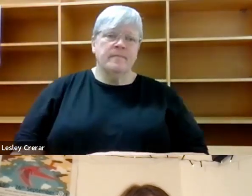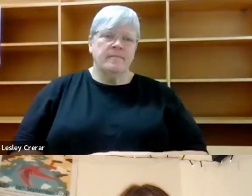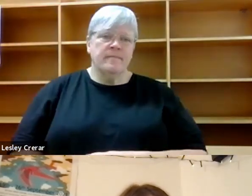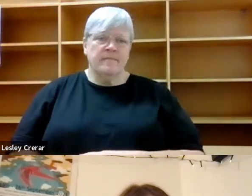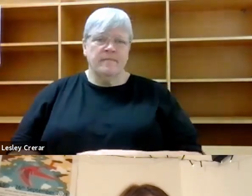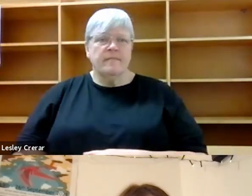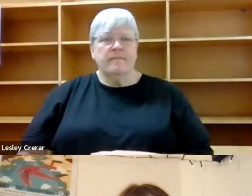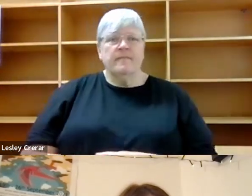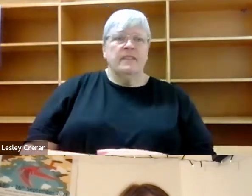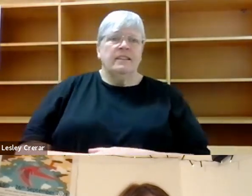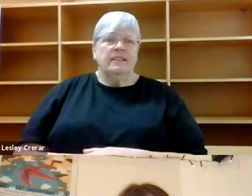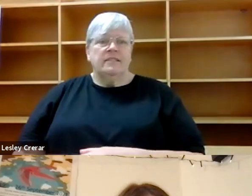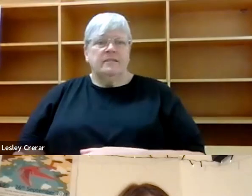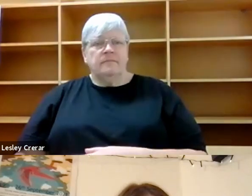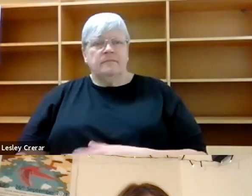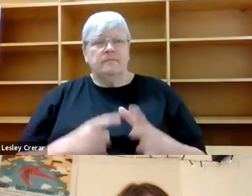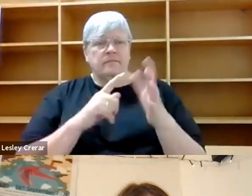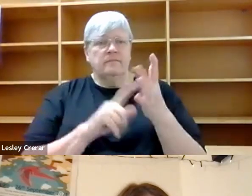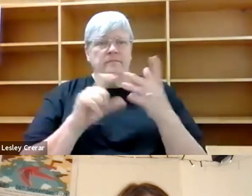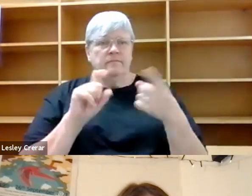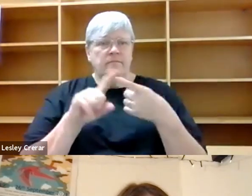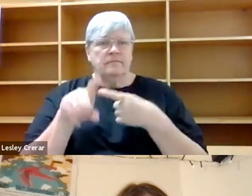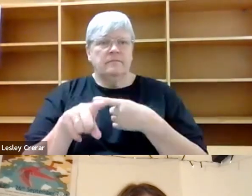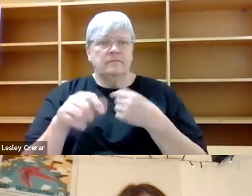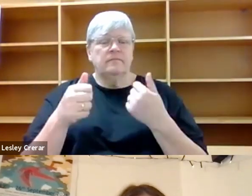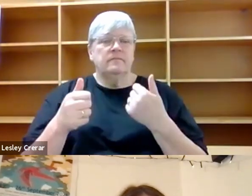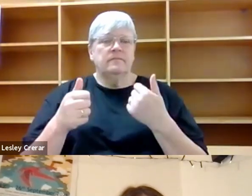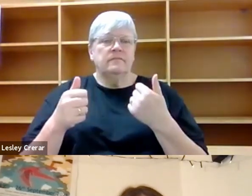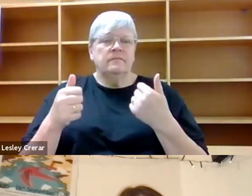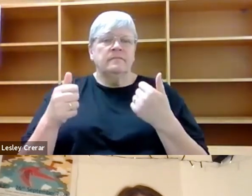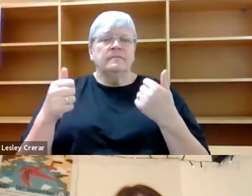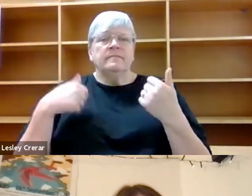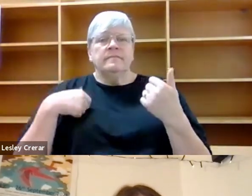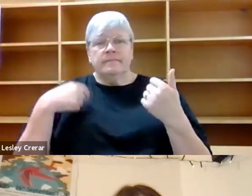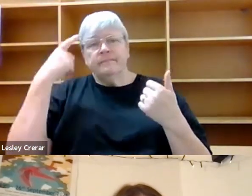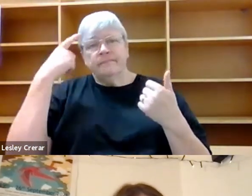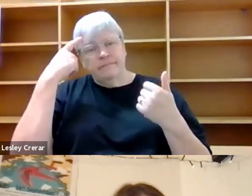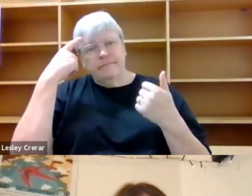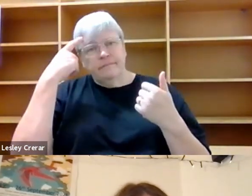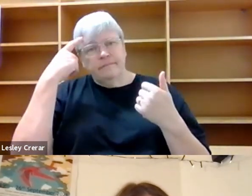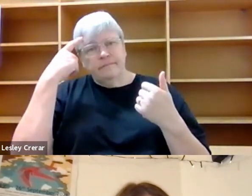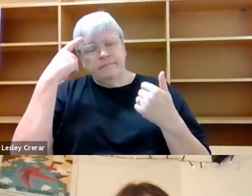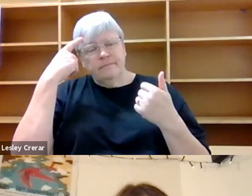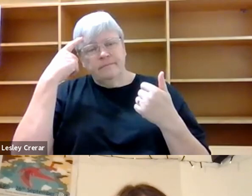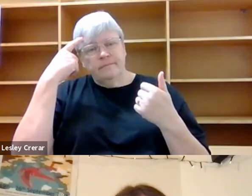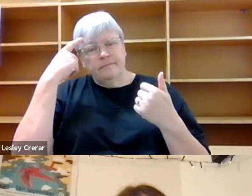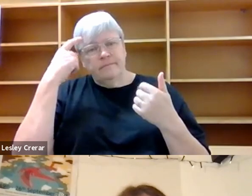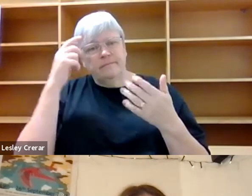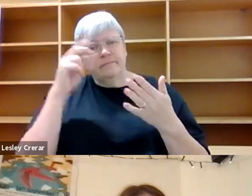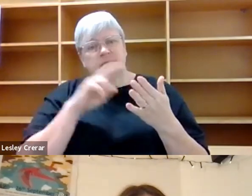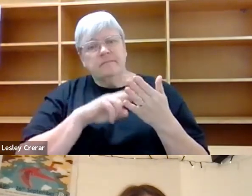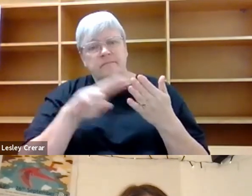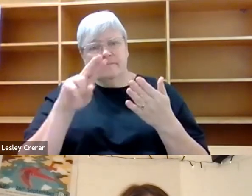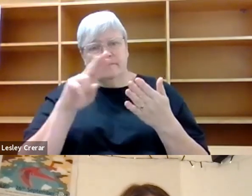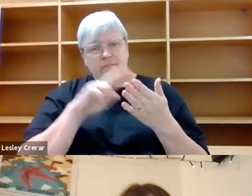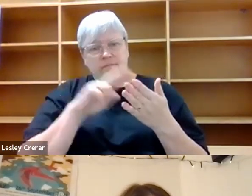Alice, do you want to take it? I am happy to kick it off. I think that, um, nature writing is a board church and I am